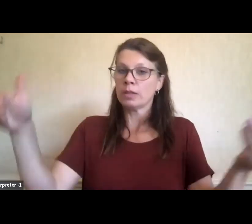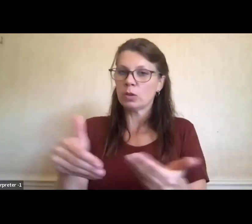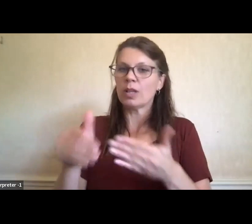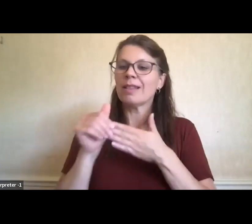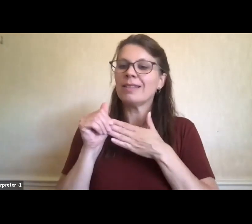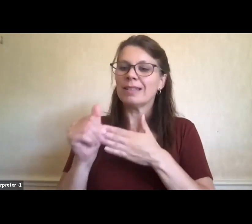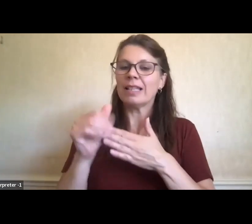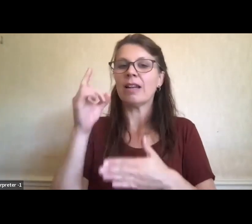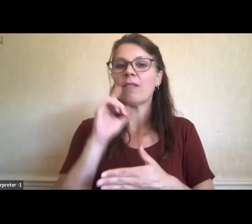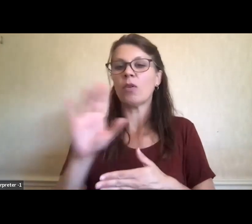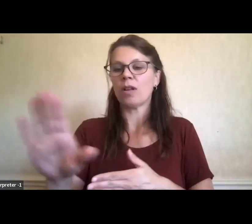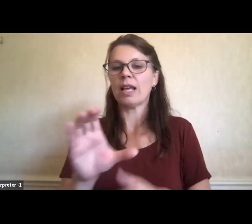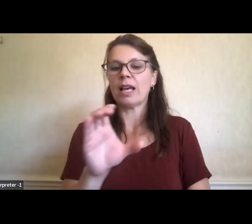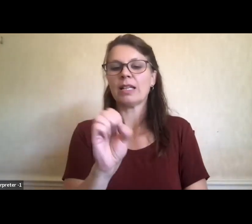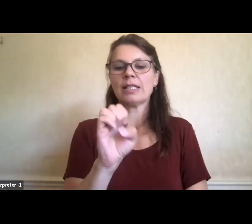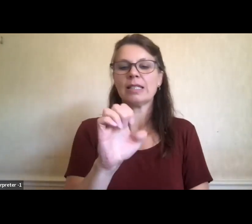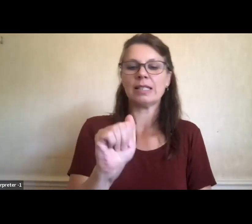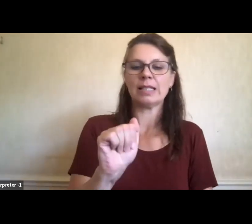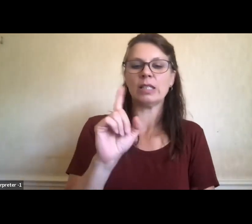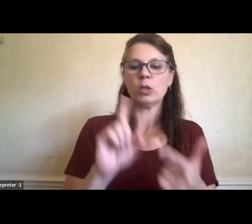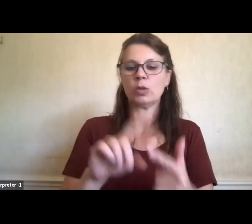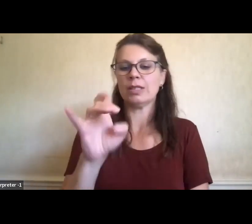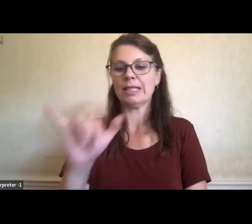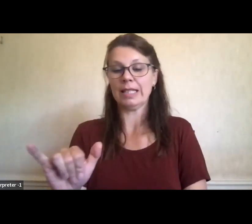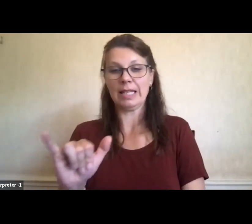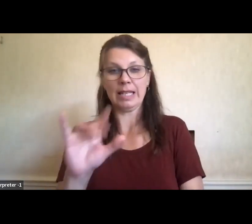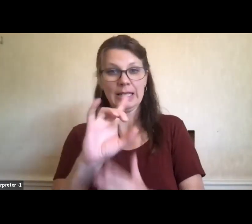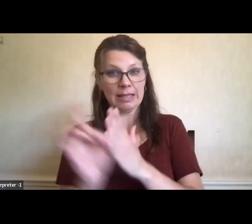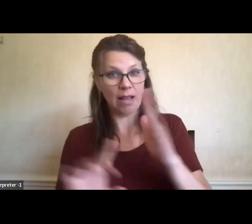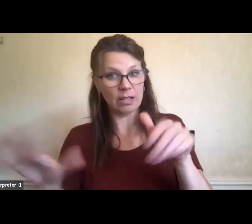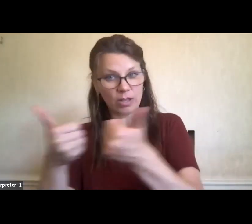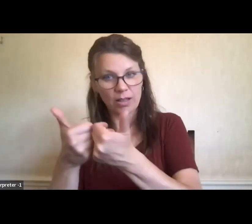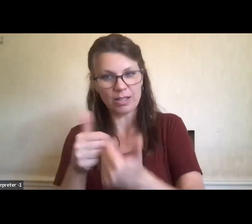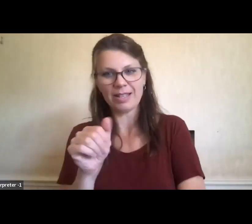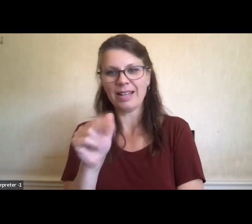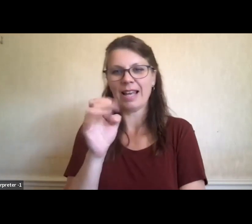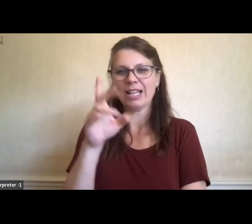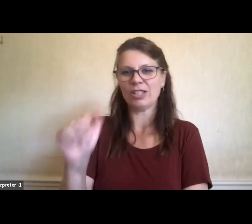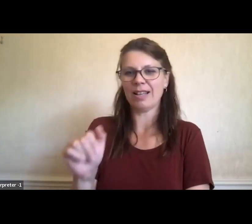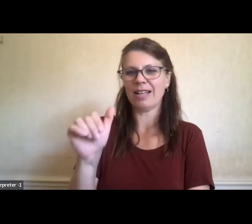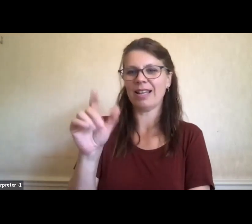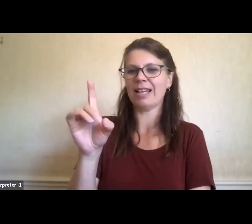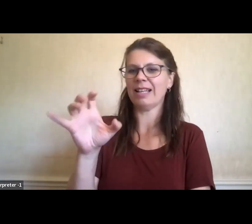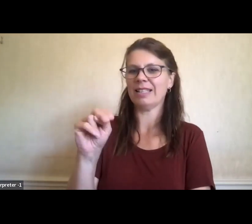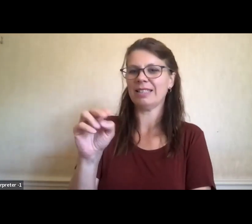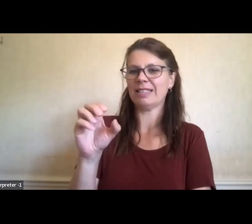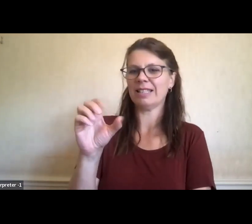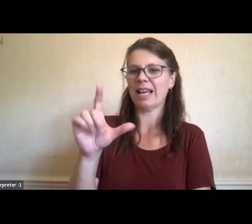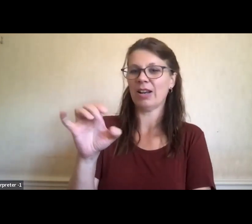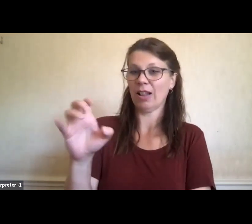Sea to City Design Challenge, Angela Daniluk. She is a biologist with the City of Vancouver.